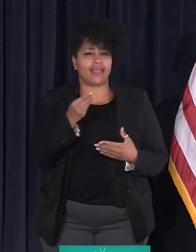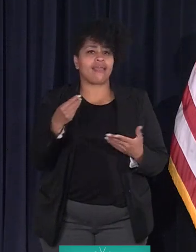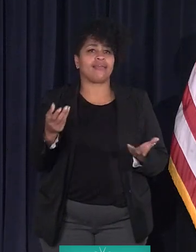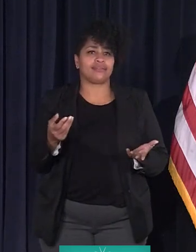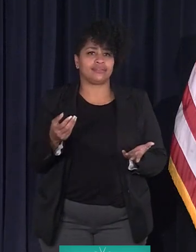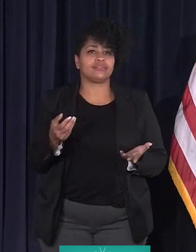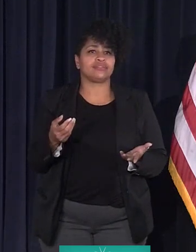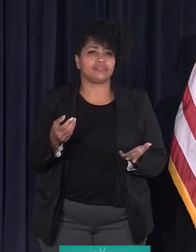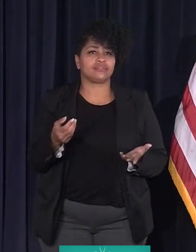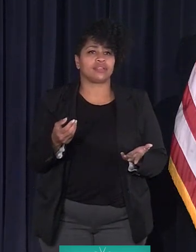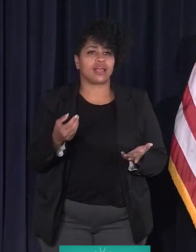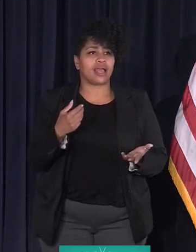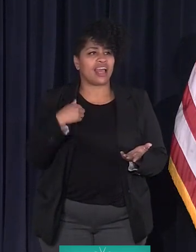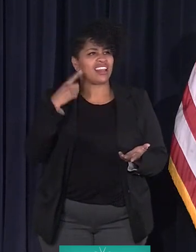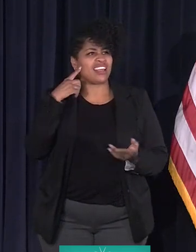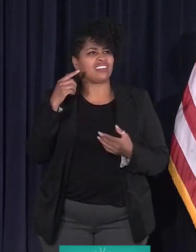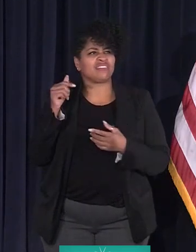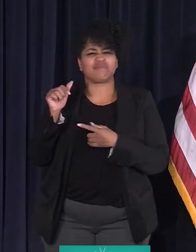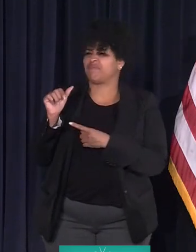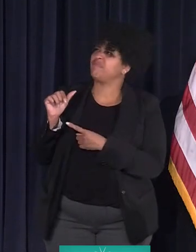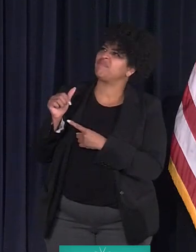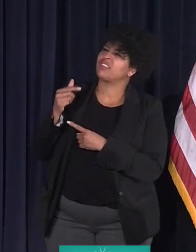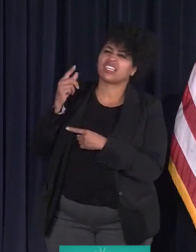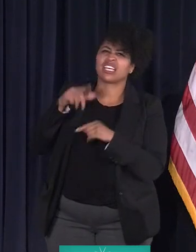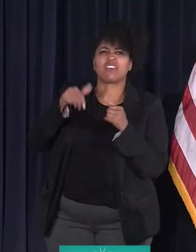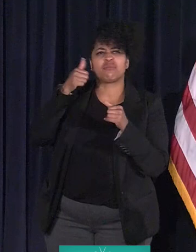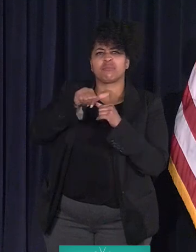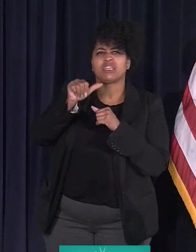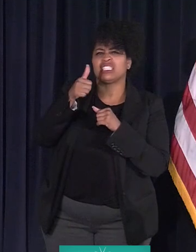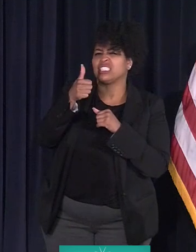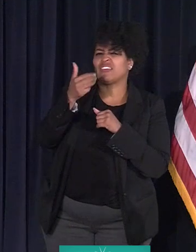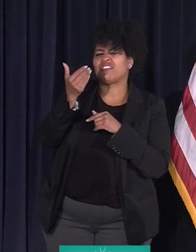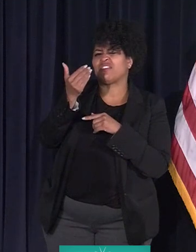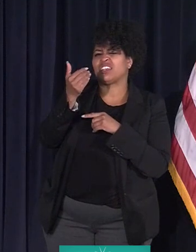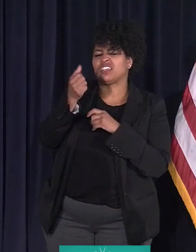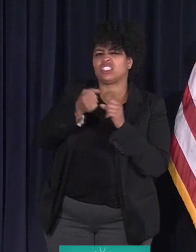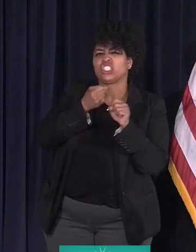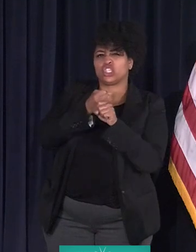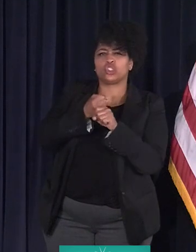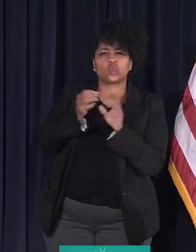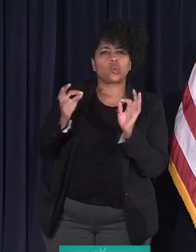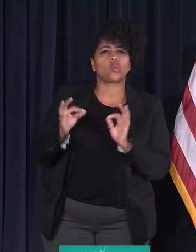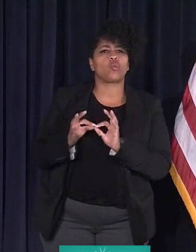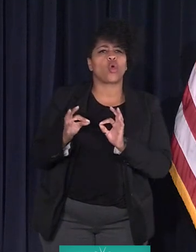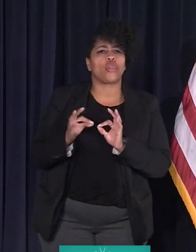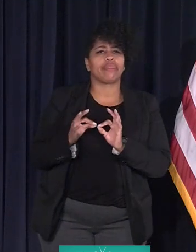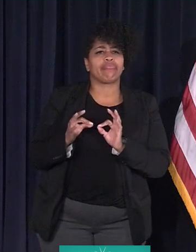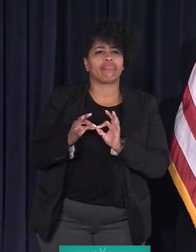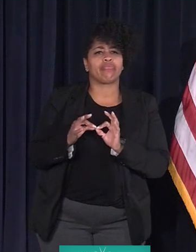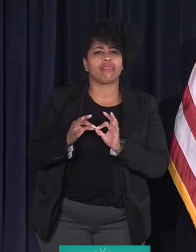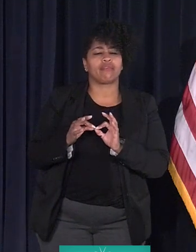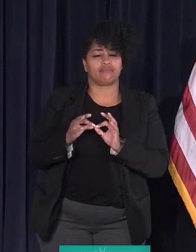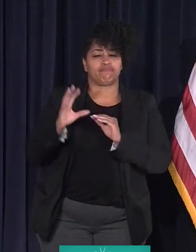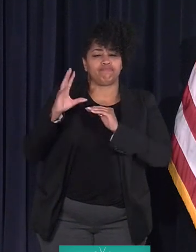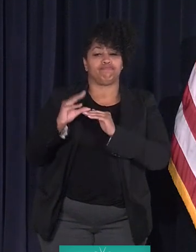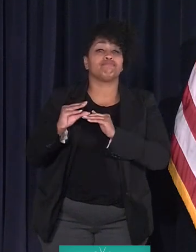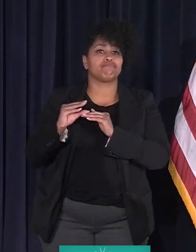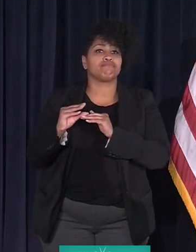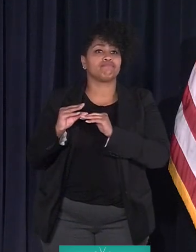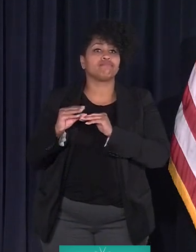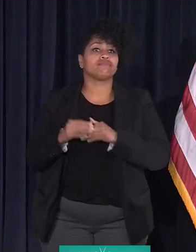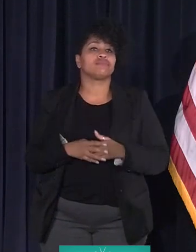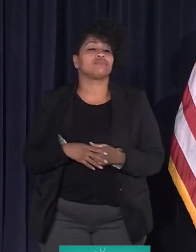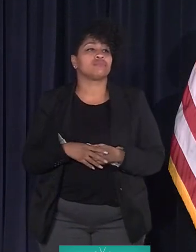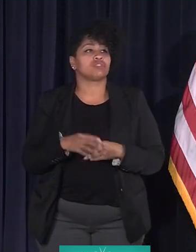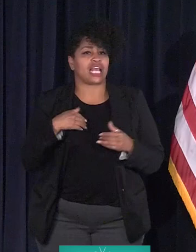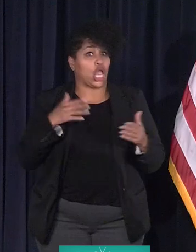I think, 10, I can't remember if it's 10 or 15, I think it's 15 years' worth of an abatement. So I